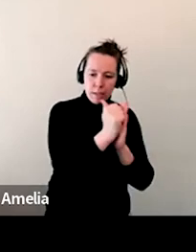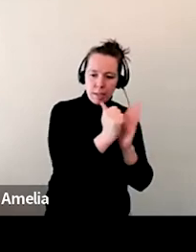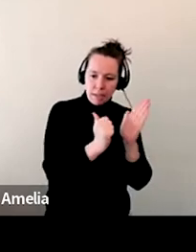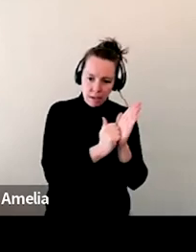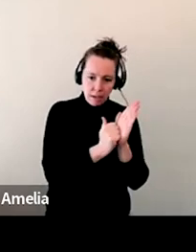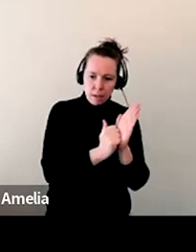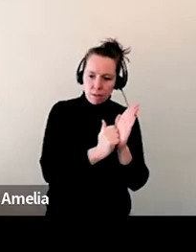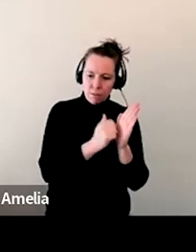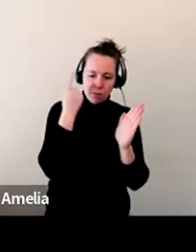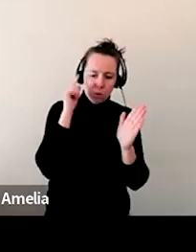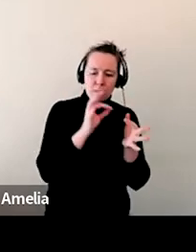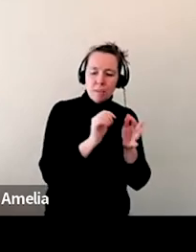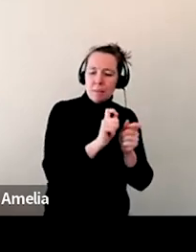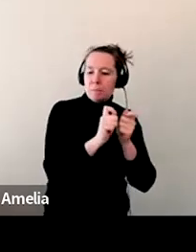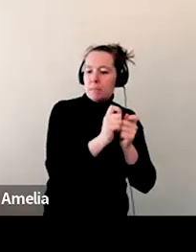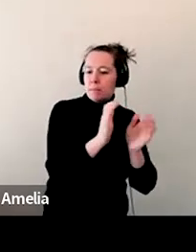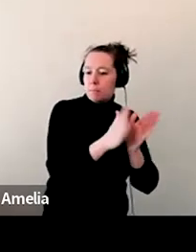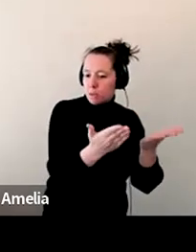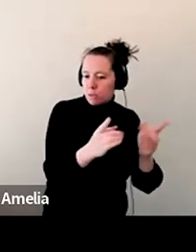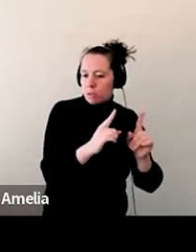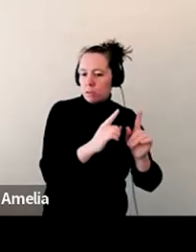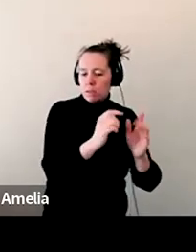or this company. Um,